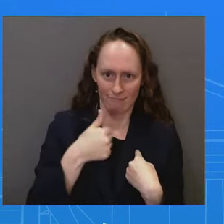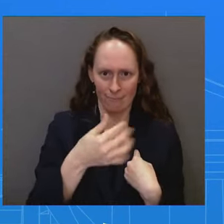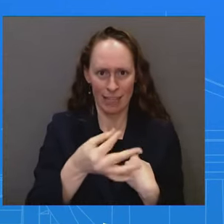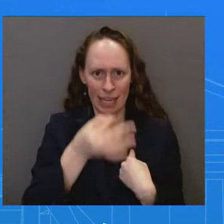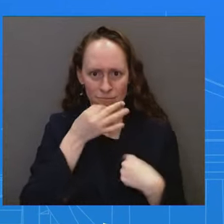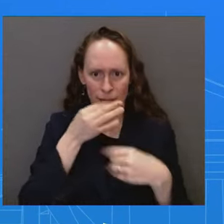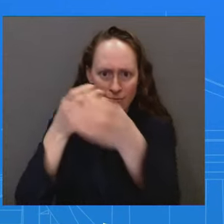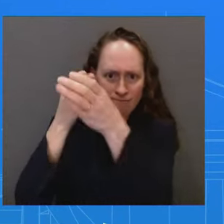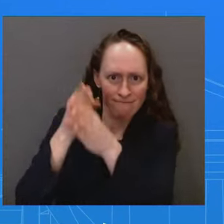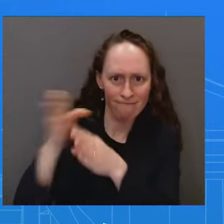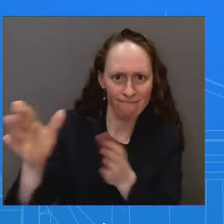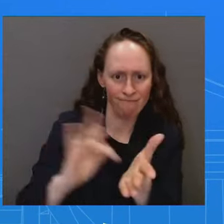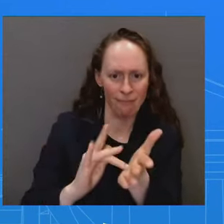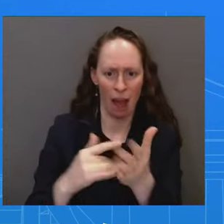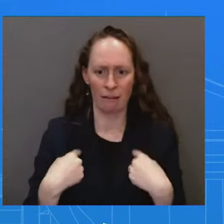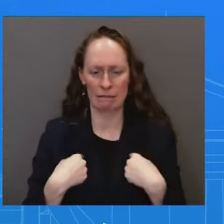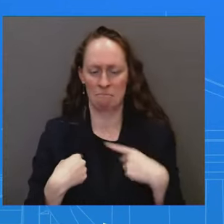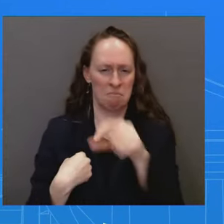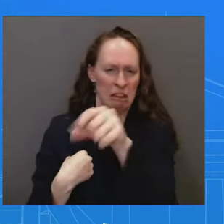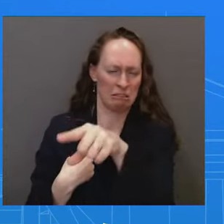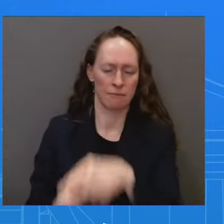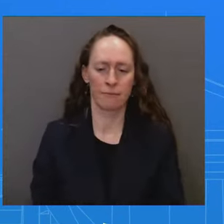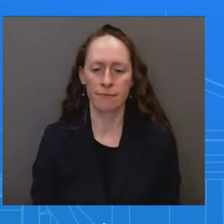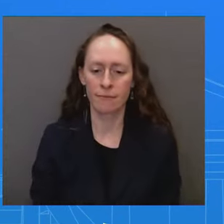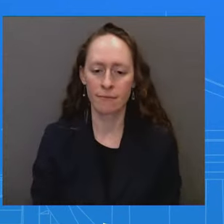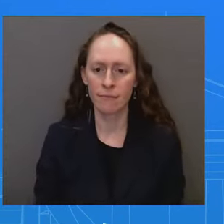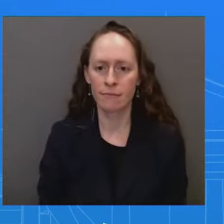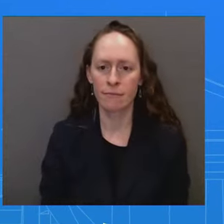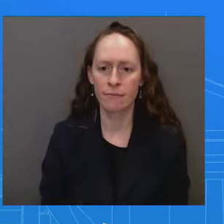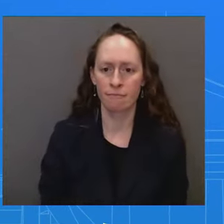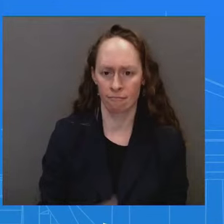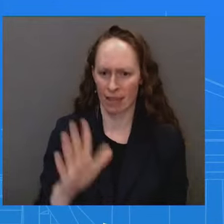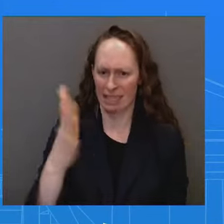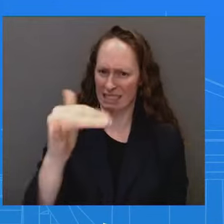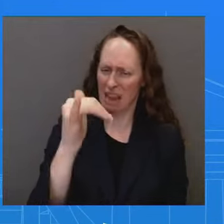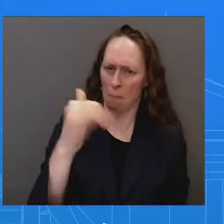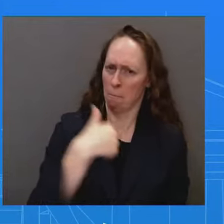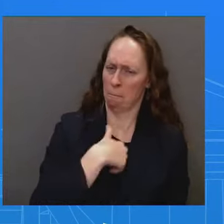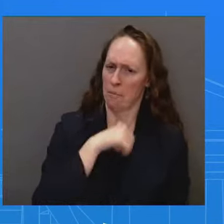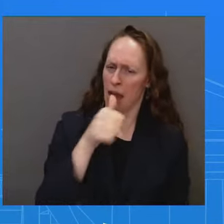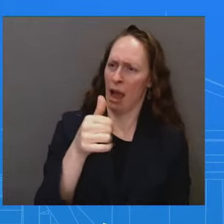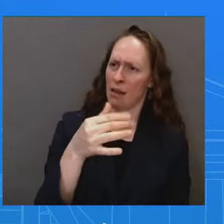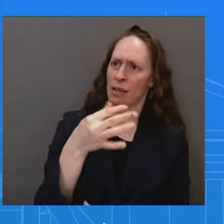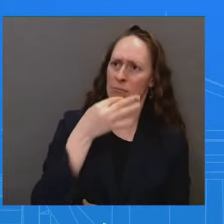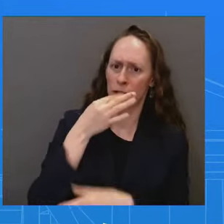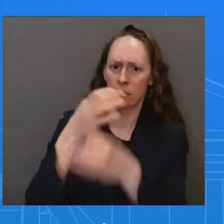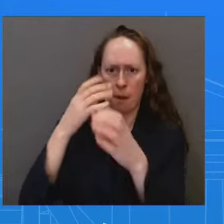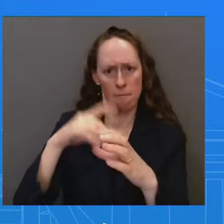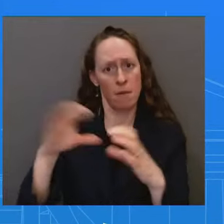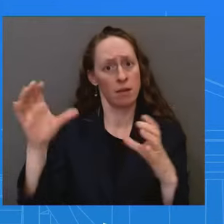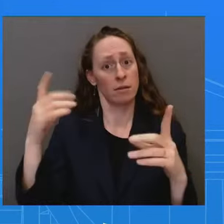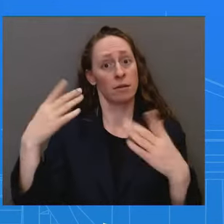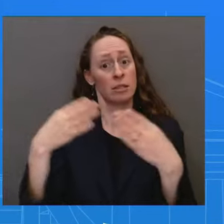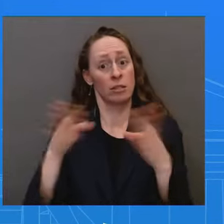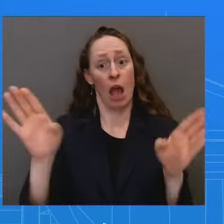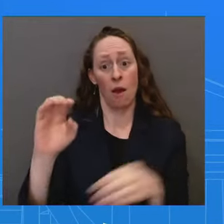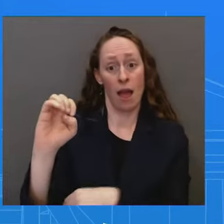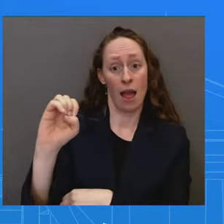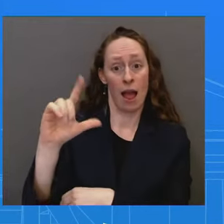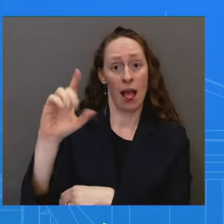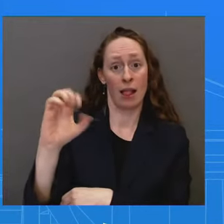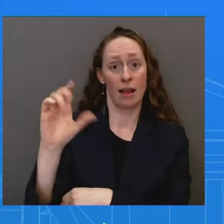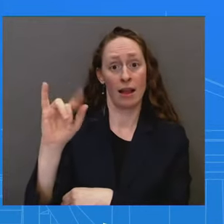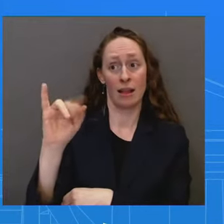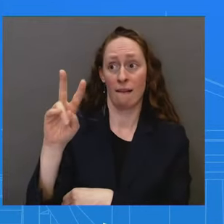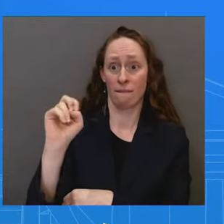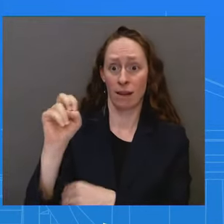and you know what elective procedure implies to the public that might not sound like what we're now being told? Again, I'd refer you